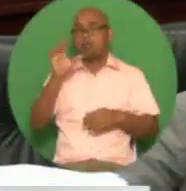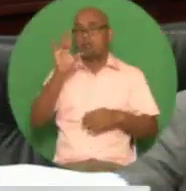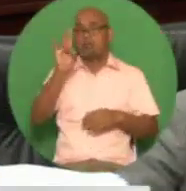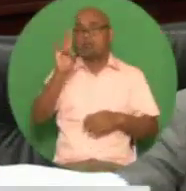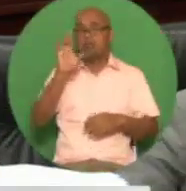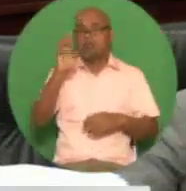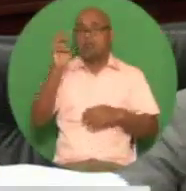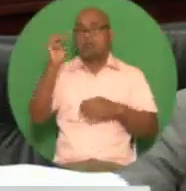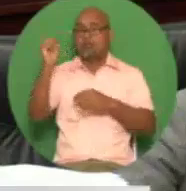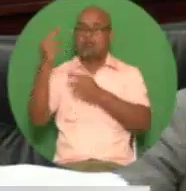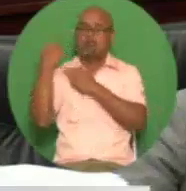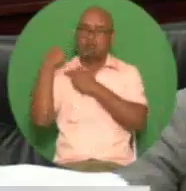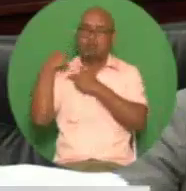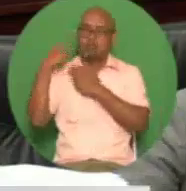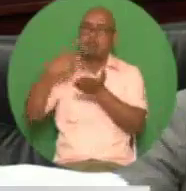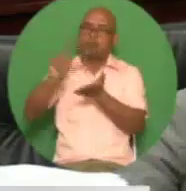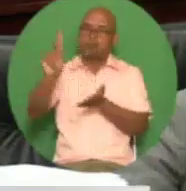vulnerable